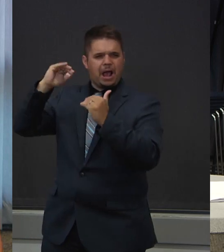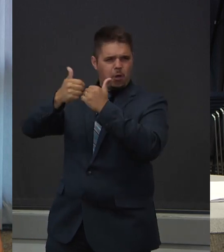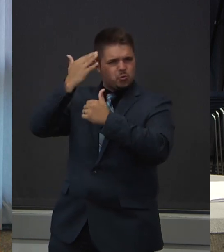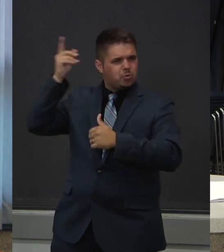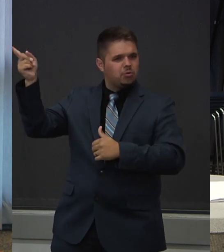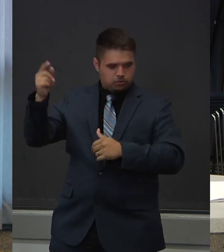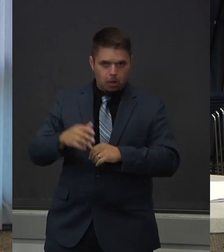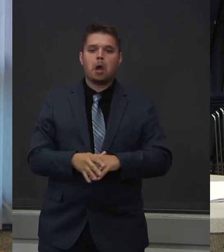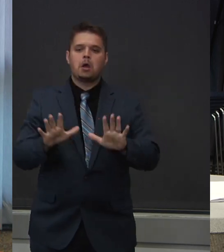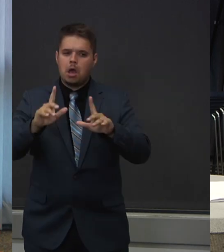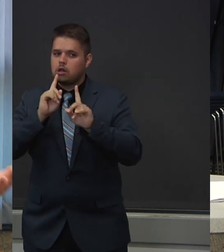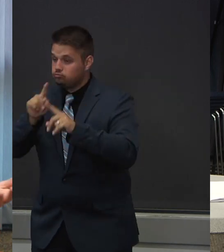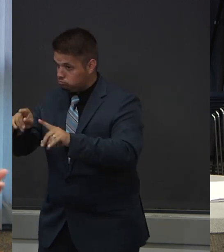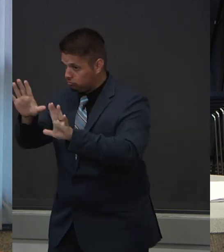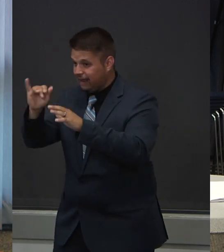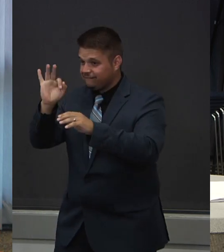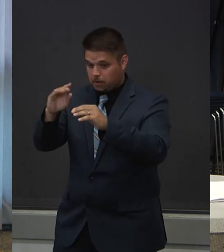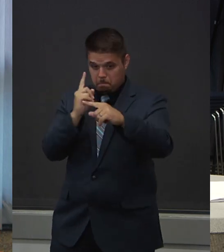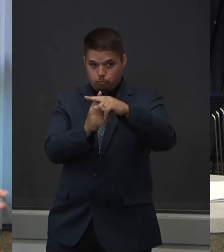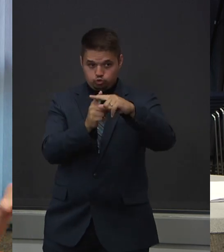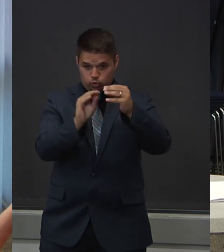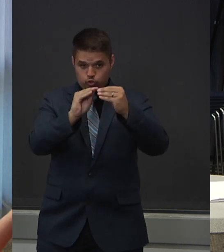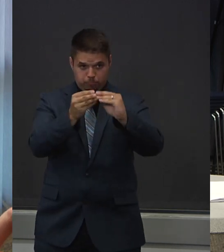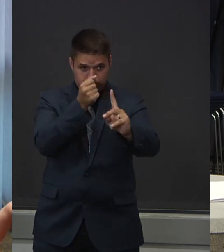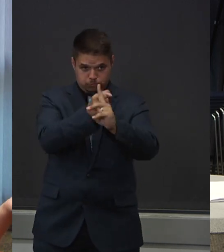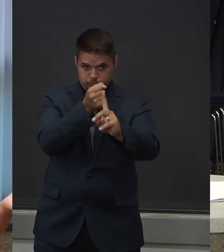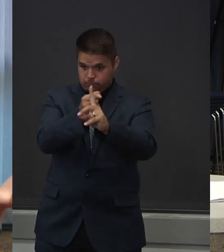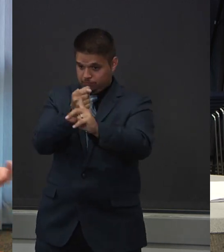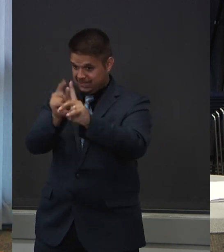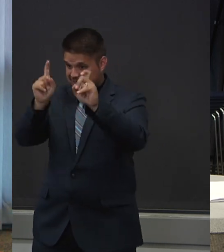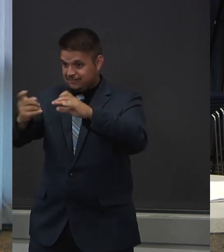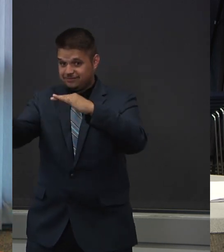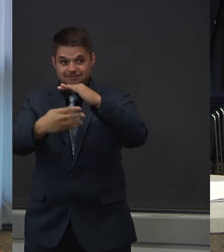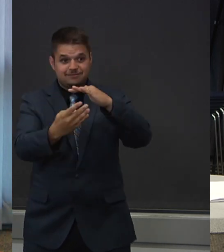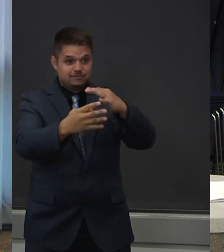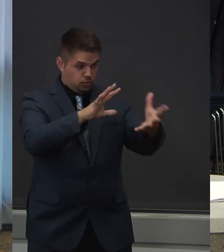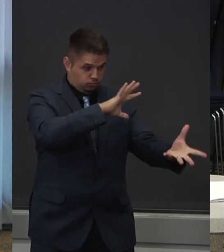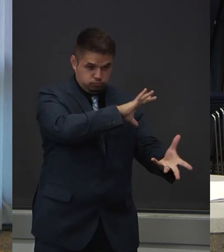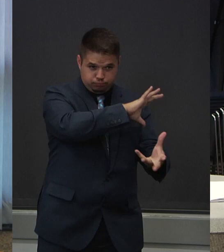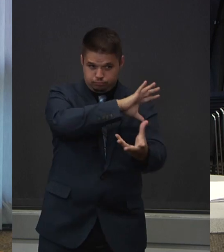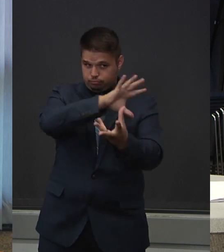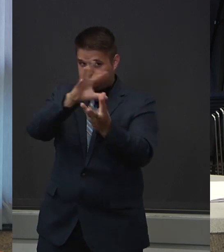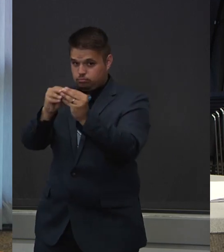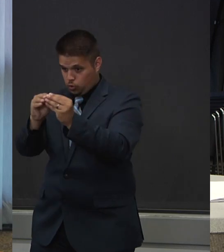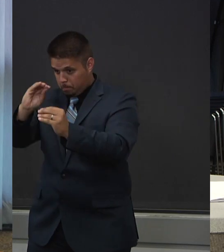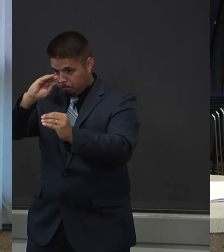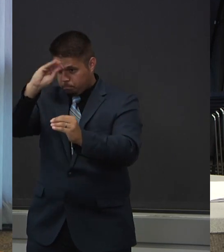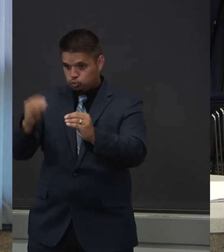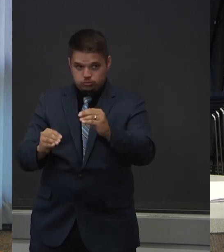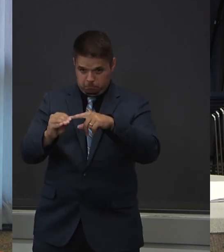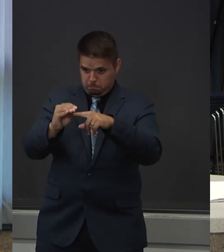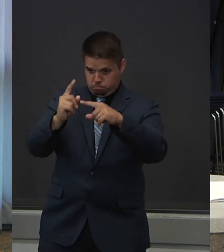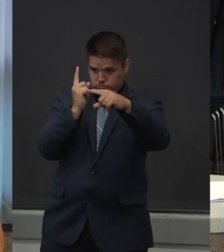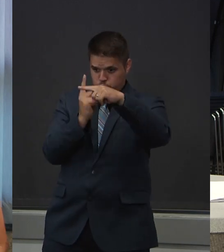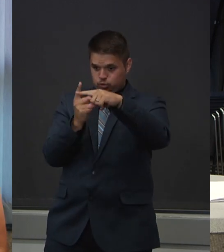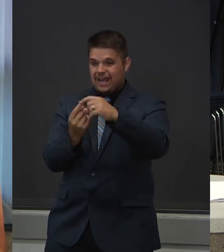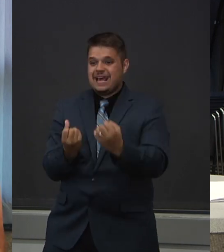of our tests. So we look at all the tests done and then we look at how many of those were positive.